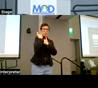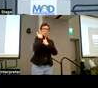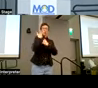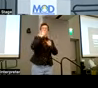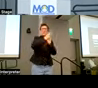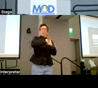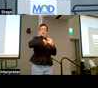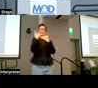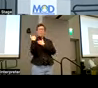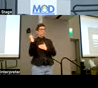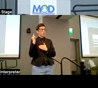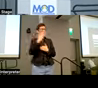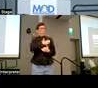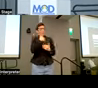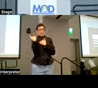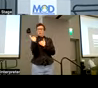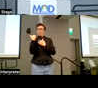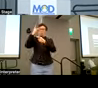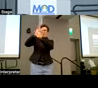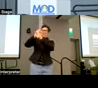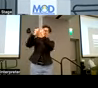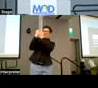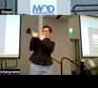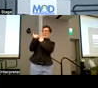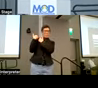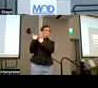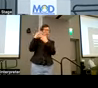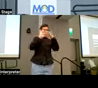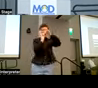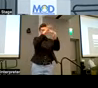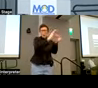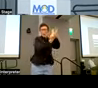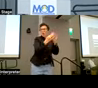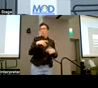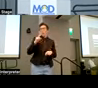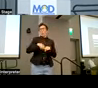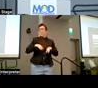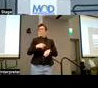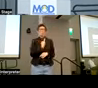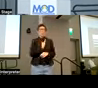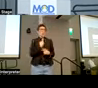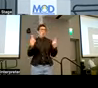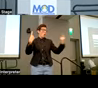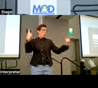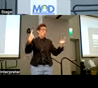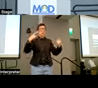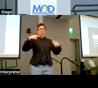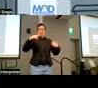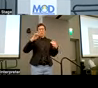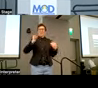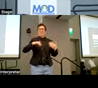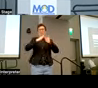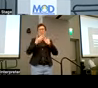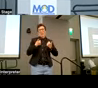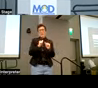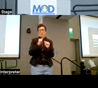hold us accountable. I have a responsibility to hold my team account, myself accountable. We can't do this alone. We need to make this really a community